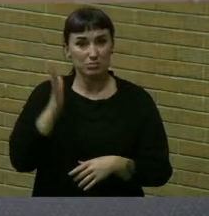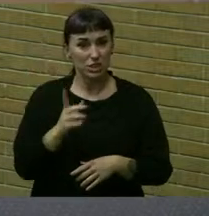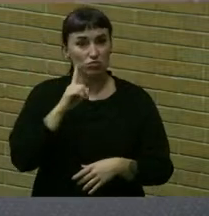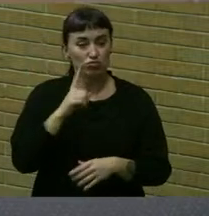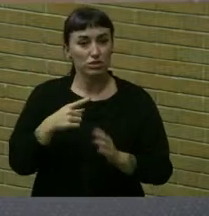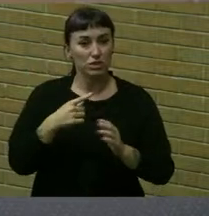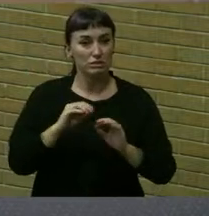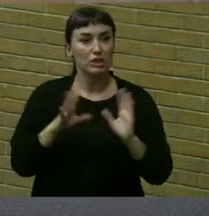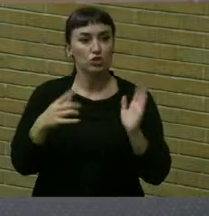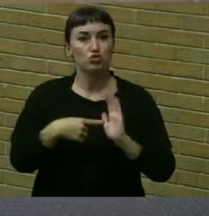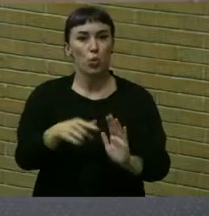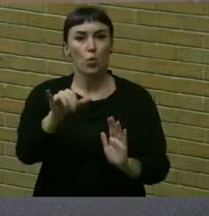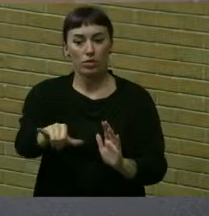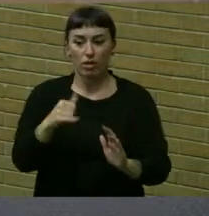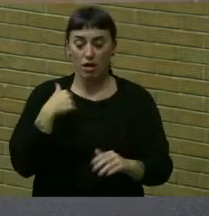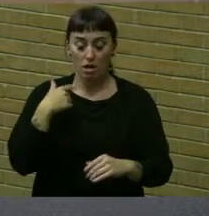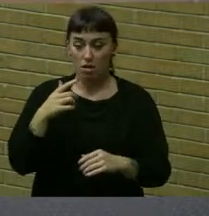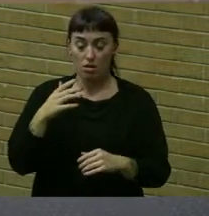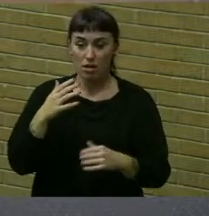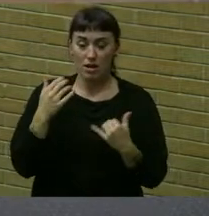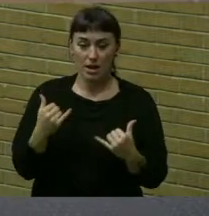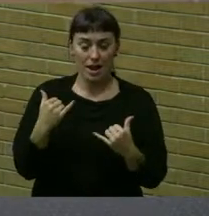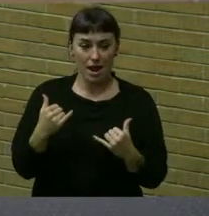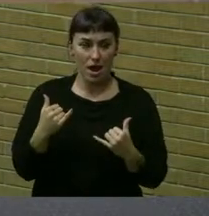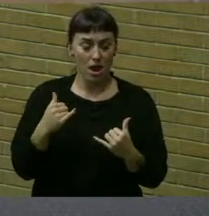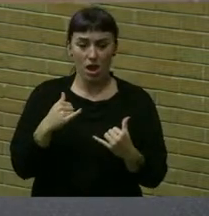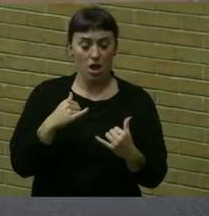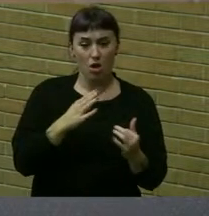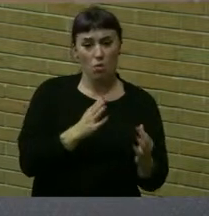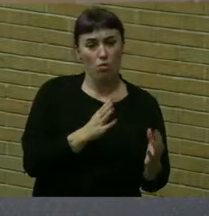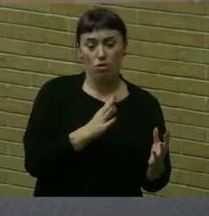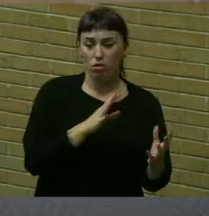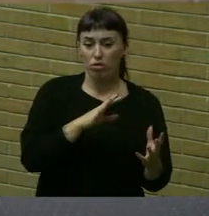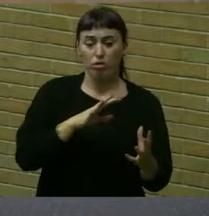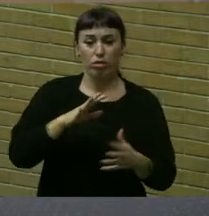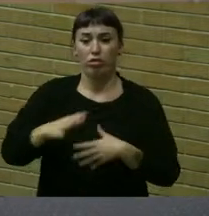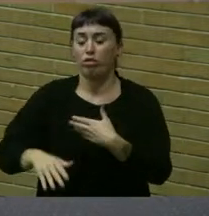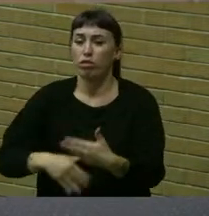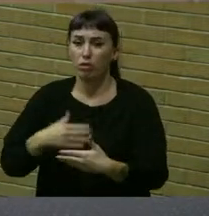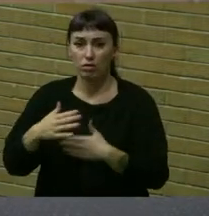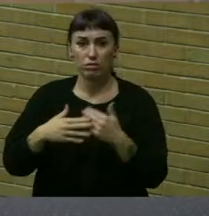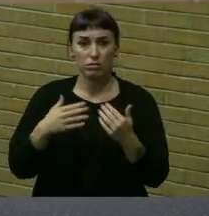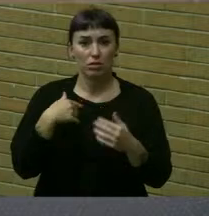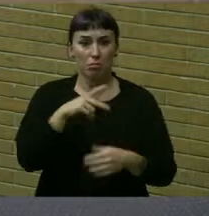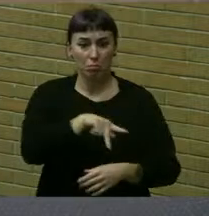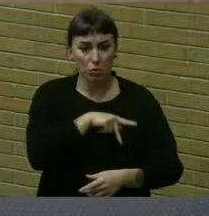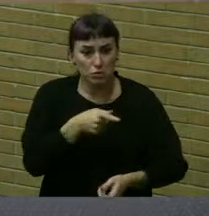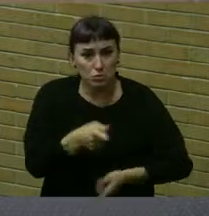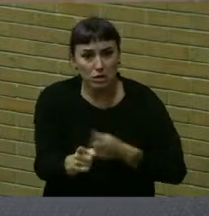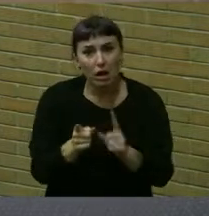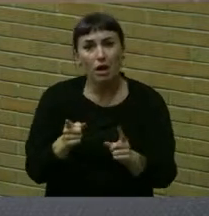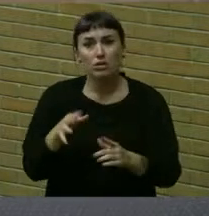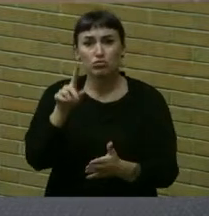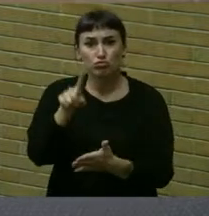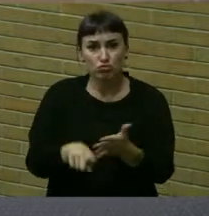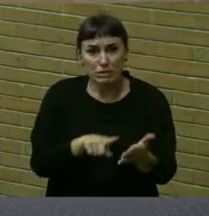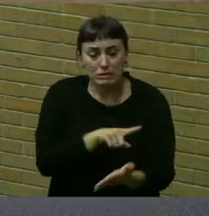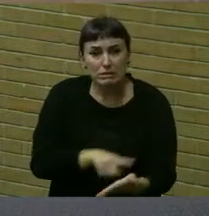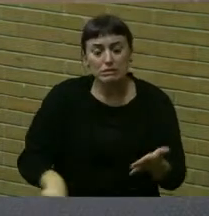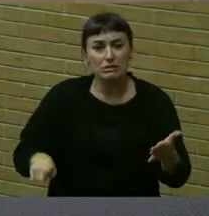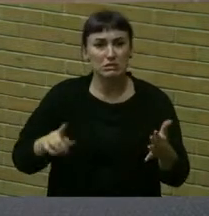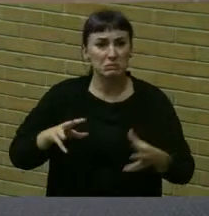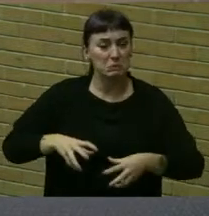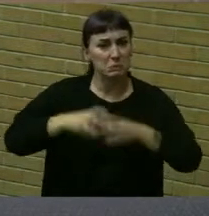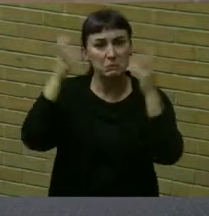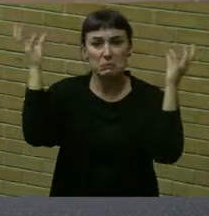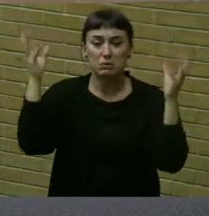that we have suddenly seemed to be falling into the idea of personal attacks and criticism in what should